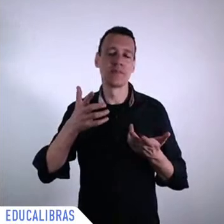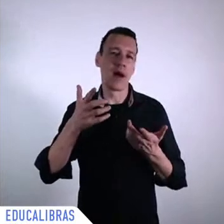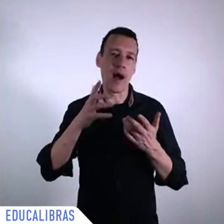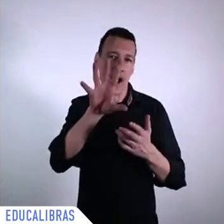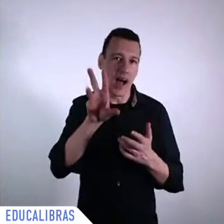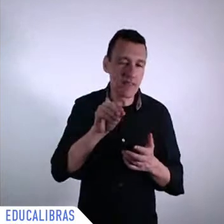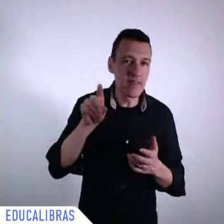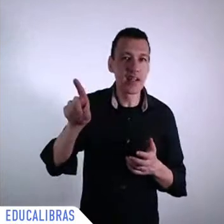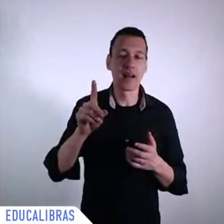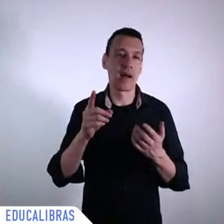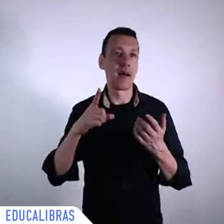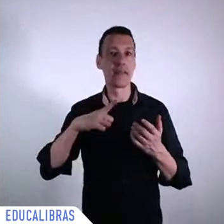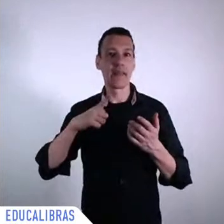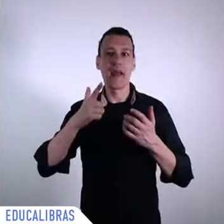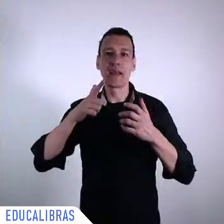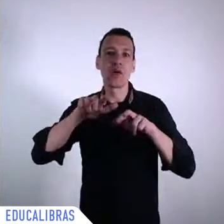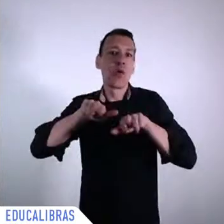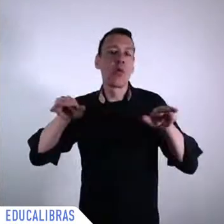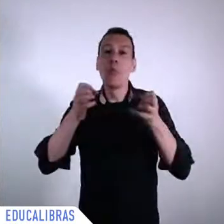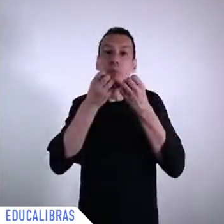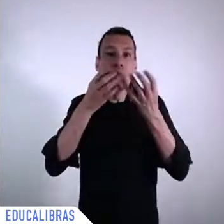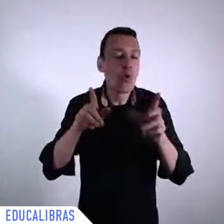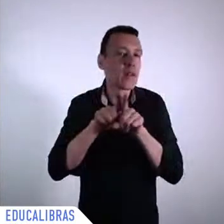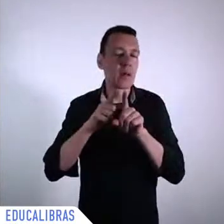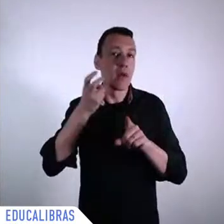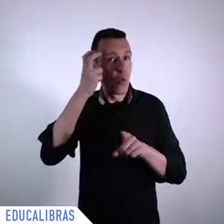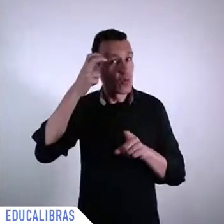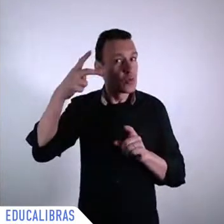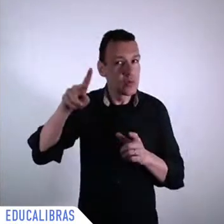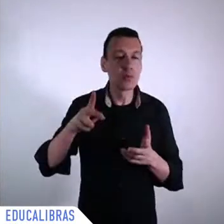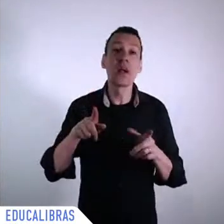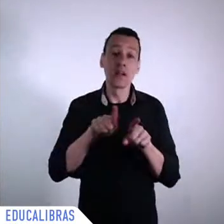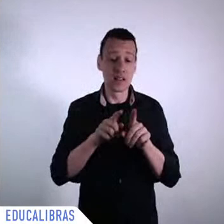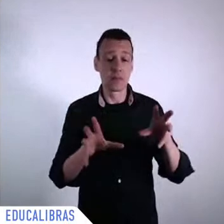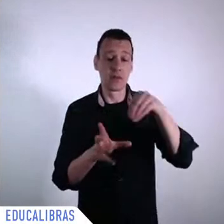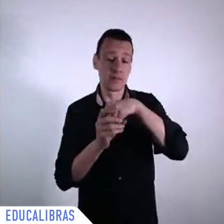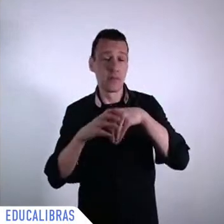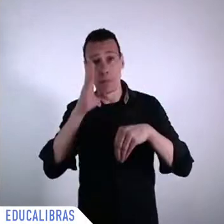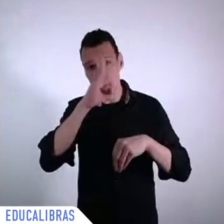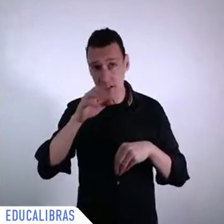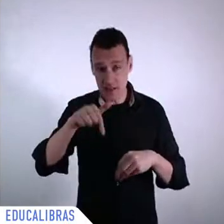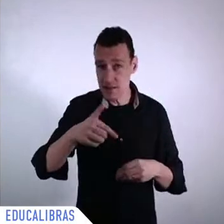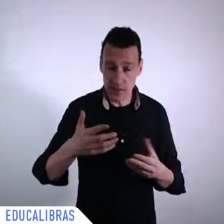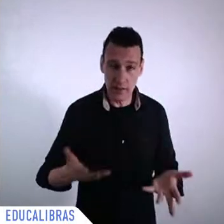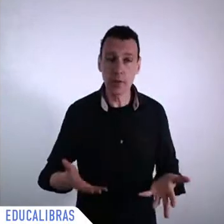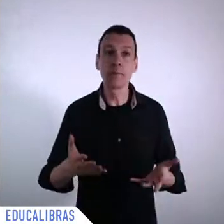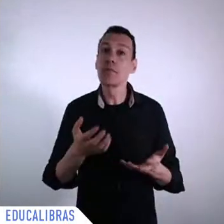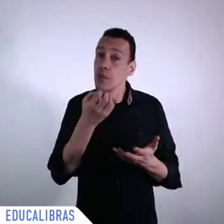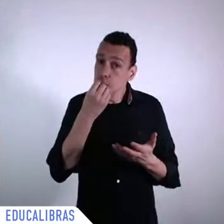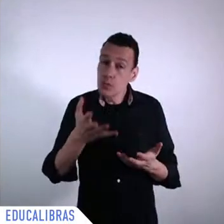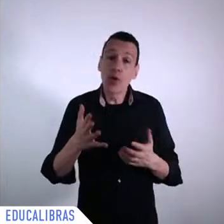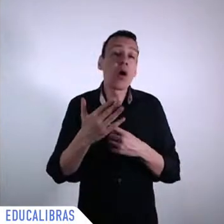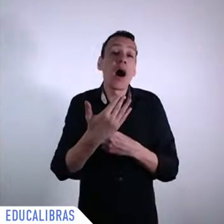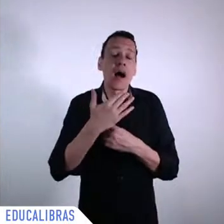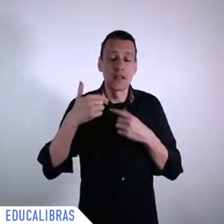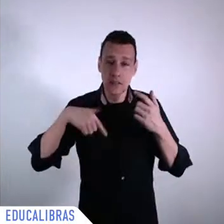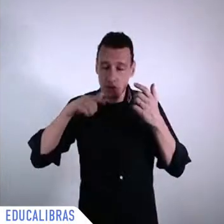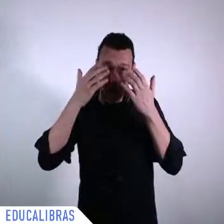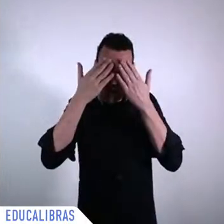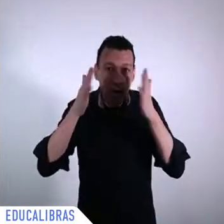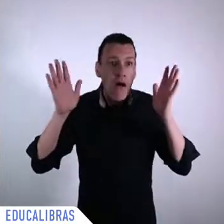look at how this diversity this mixture of cultures can be used to combat racism is